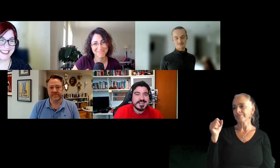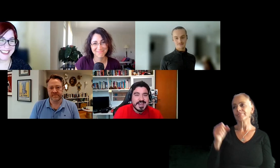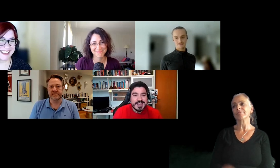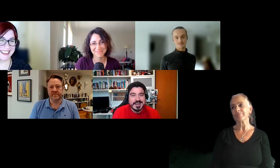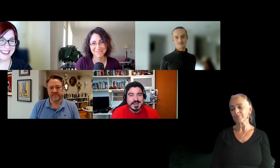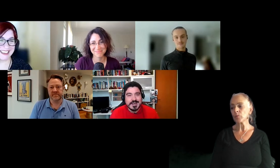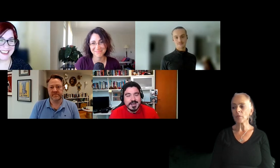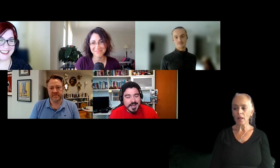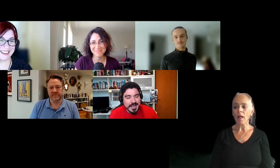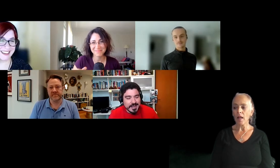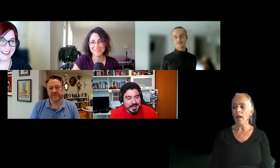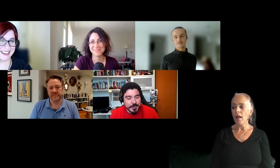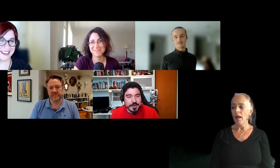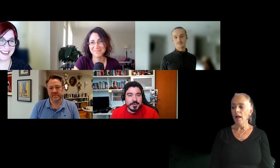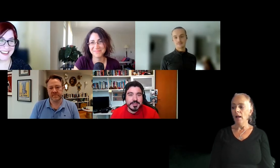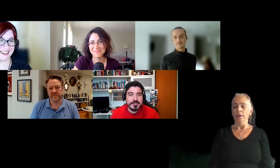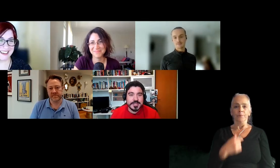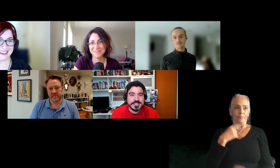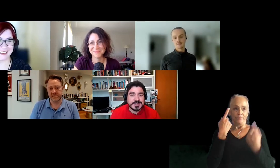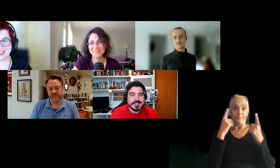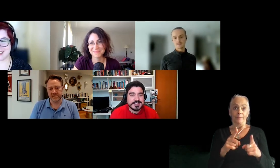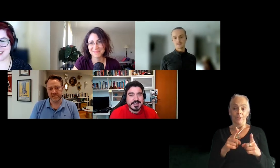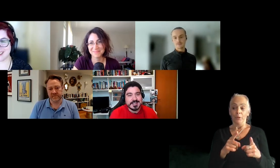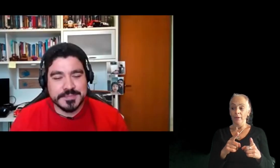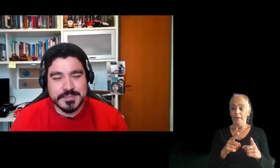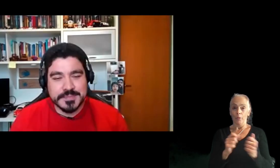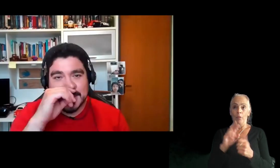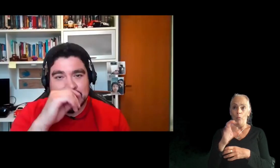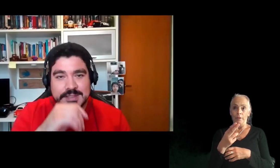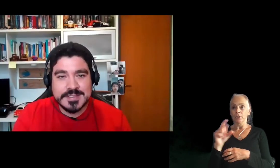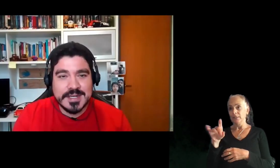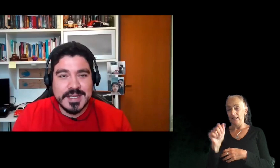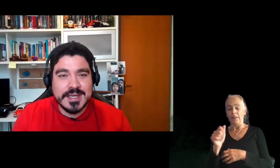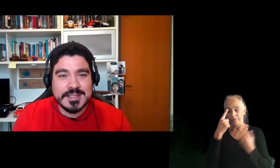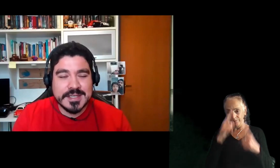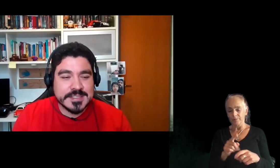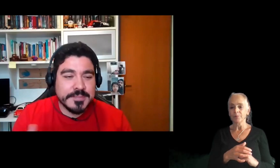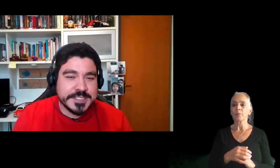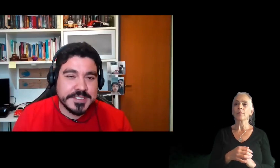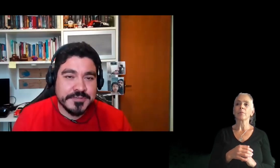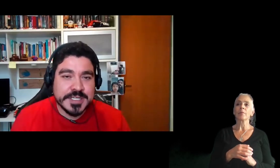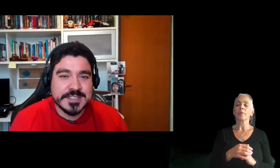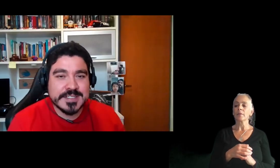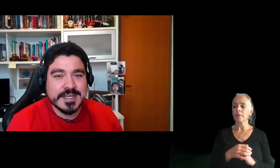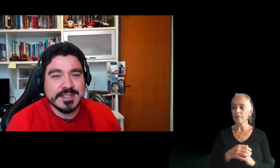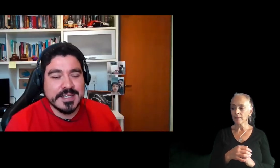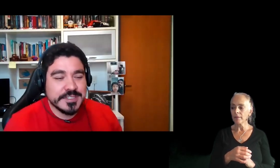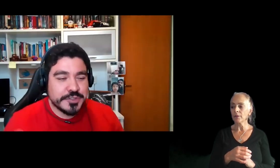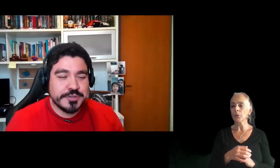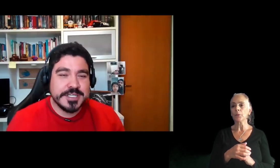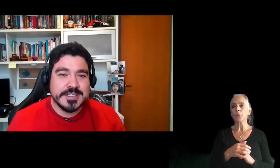Yeah. I, uh, I agree with Rich and Celia. The latent competitiveness,